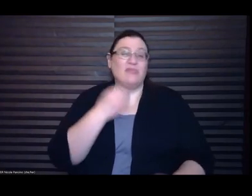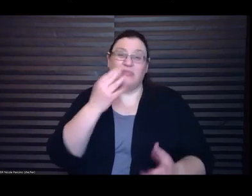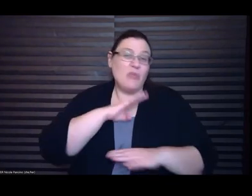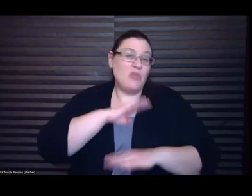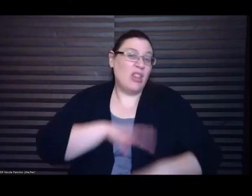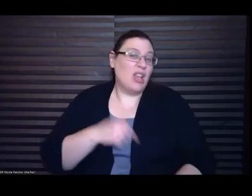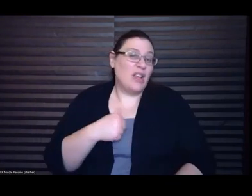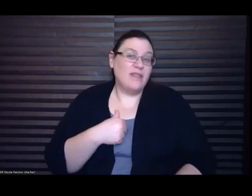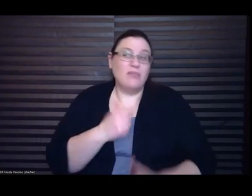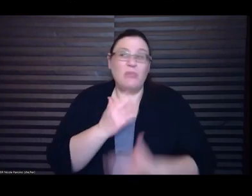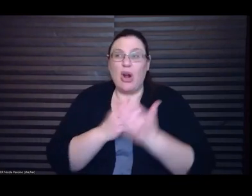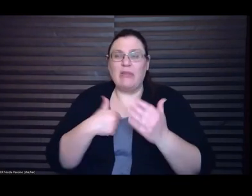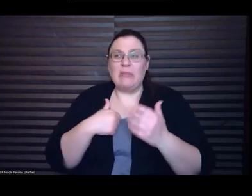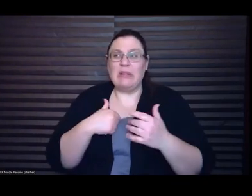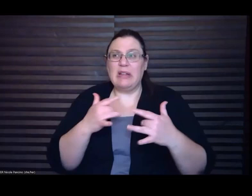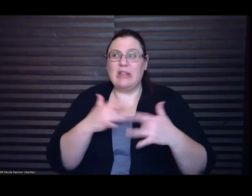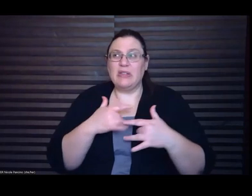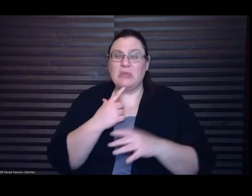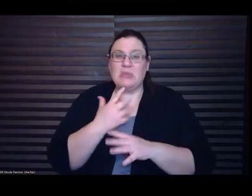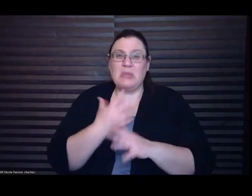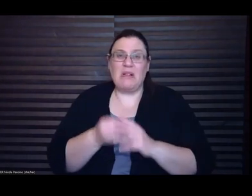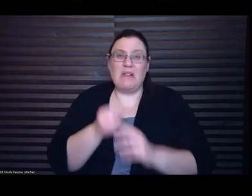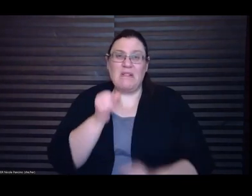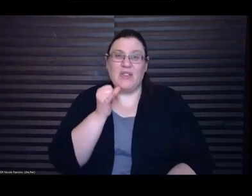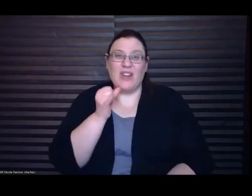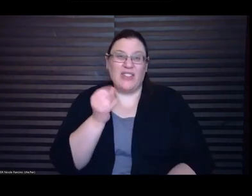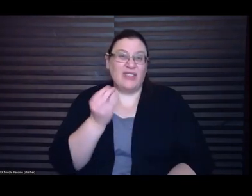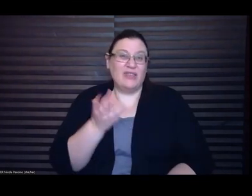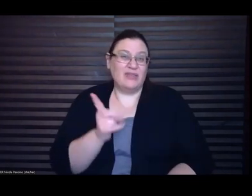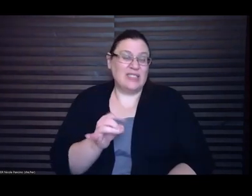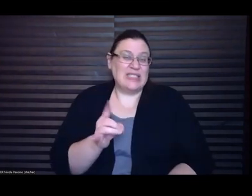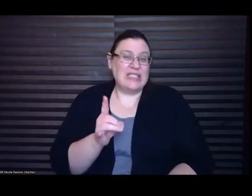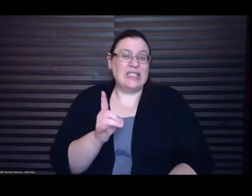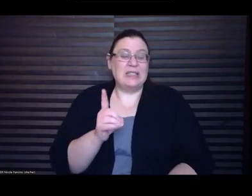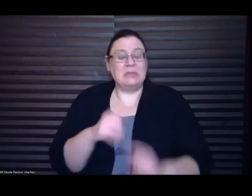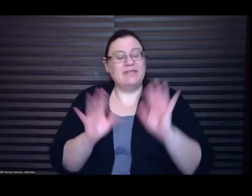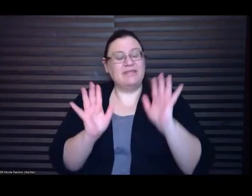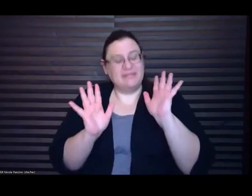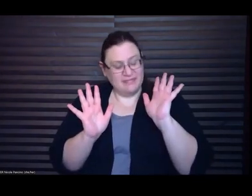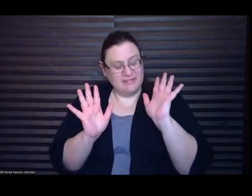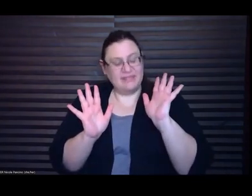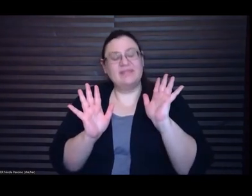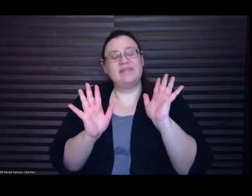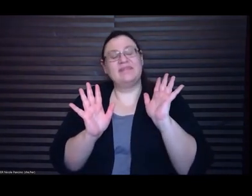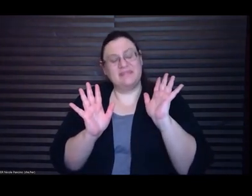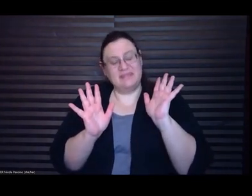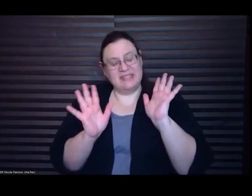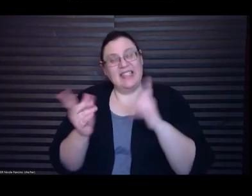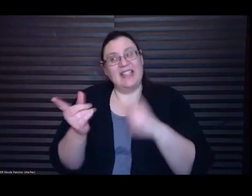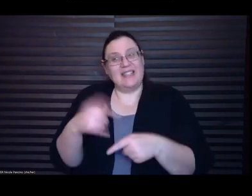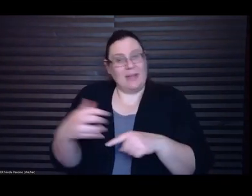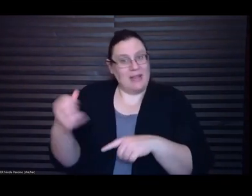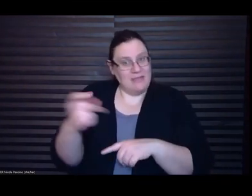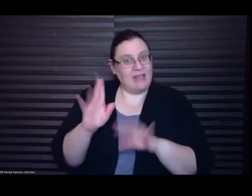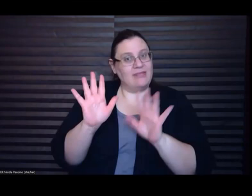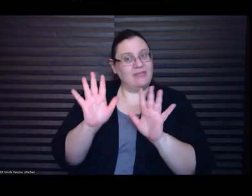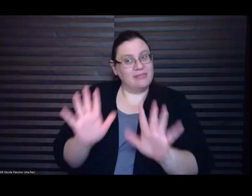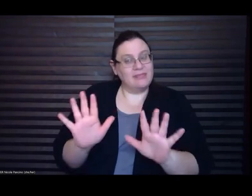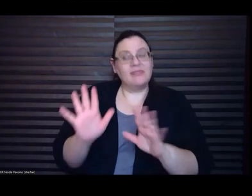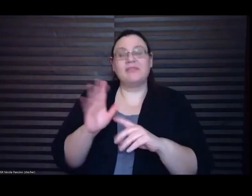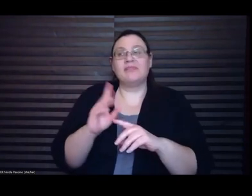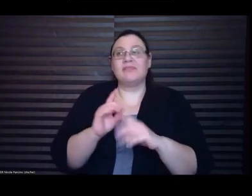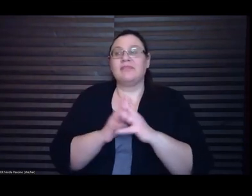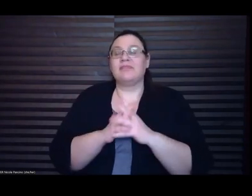but you know it's it's it's coming back but um yeah I mean it's